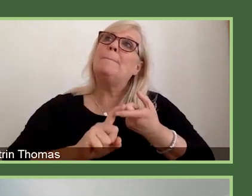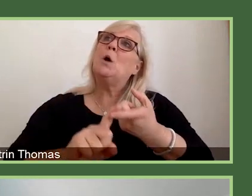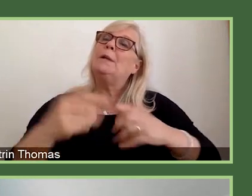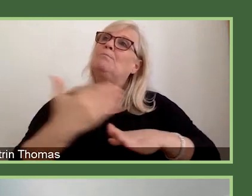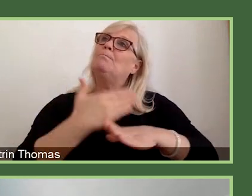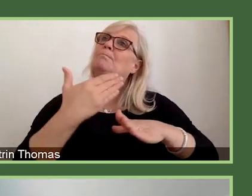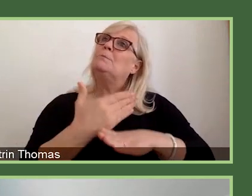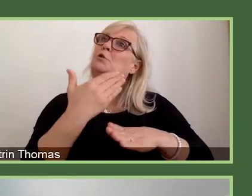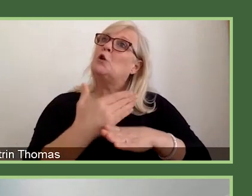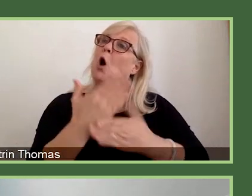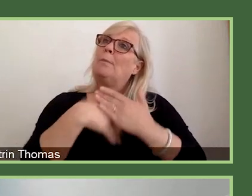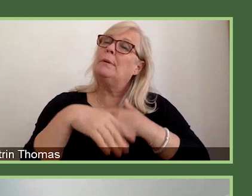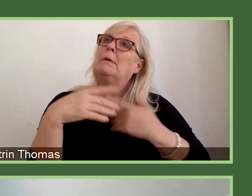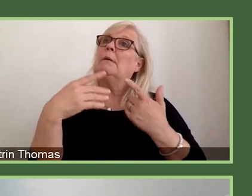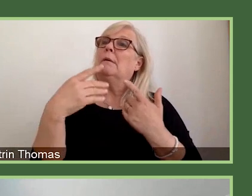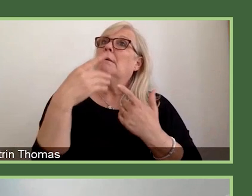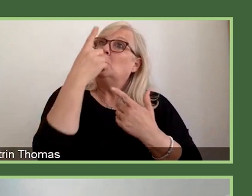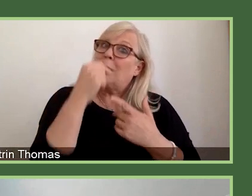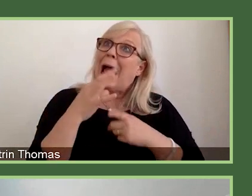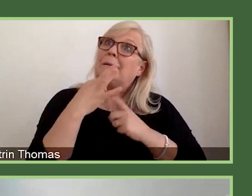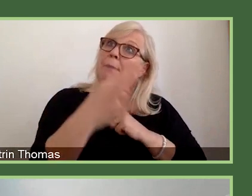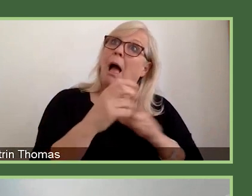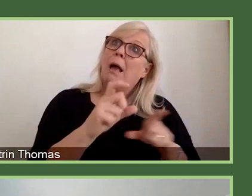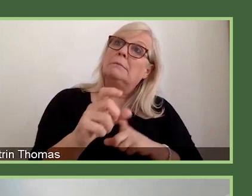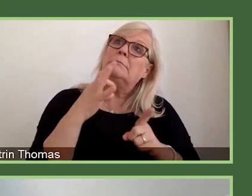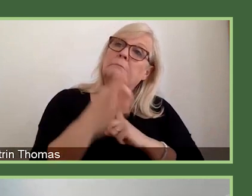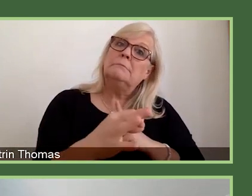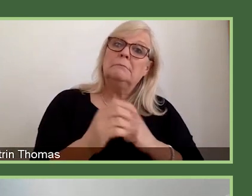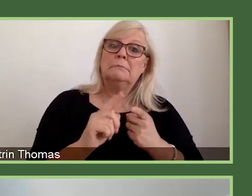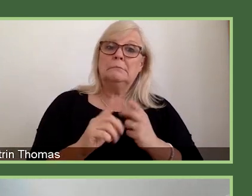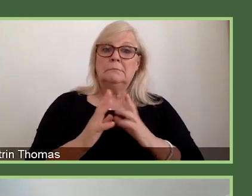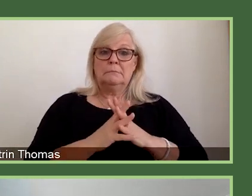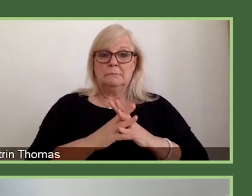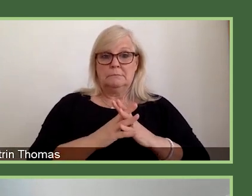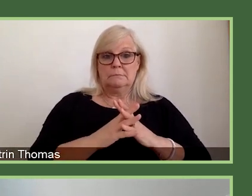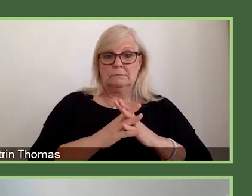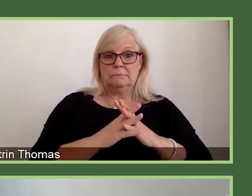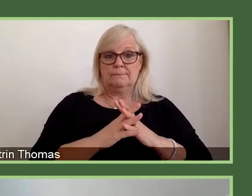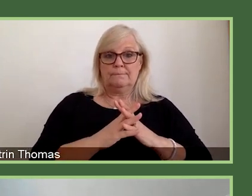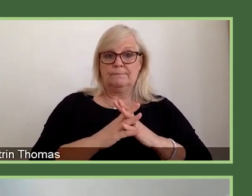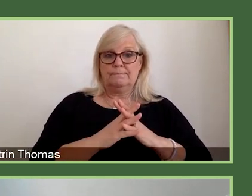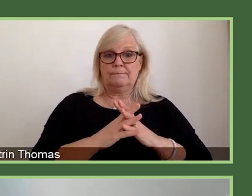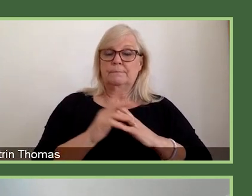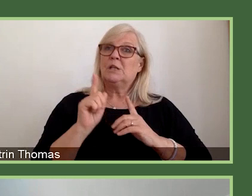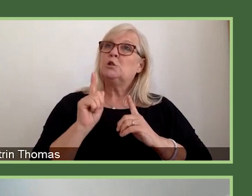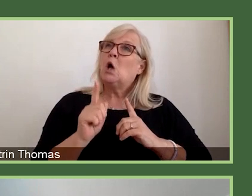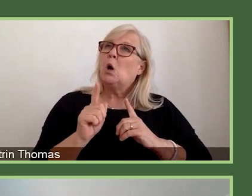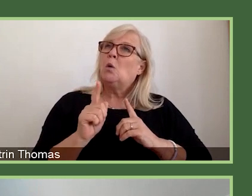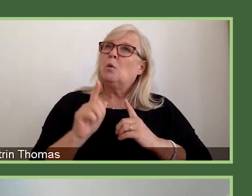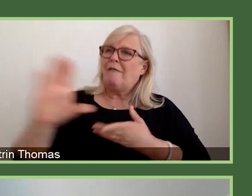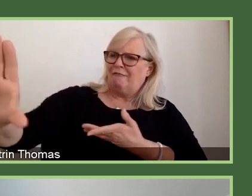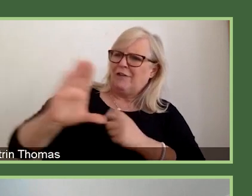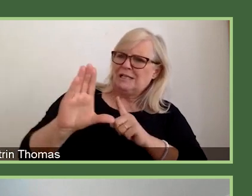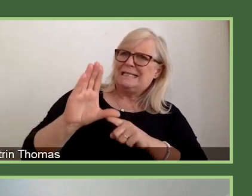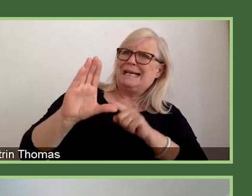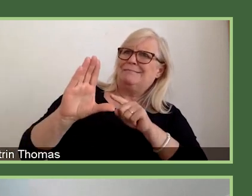We haven't set a defined limit in terms of sums on these grants, but we just encourage people